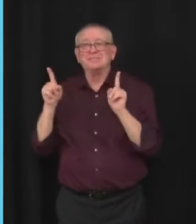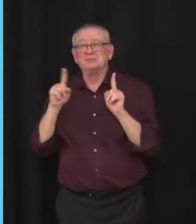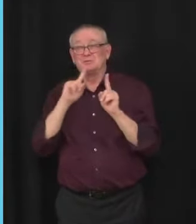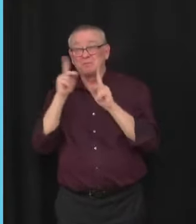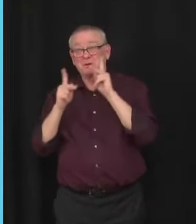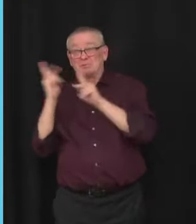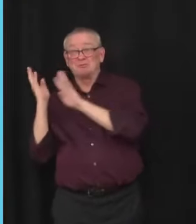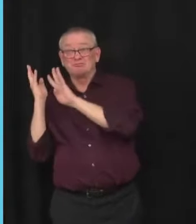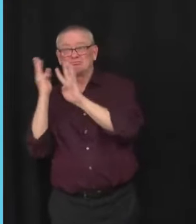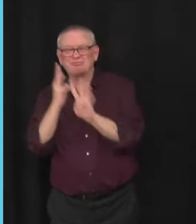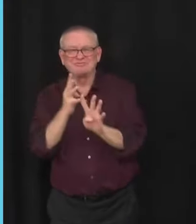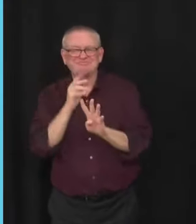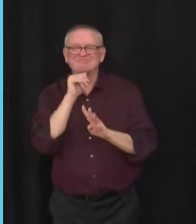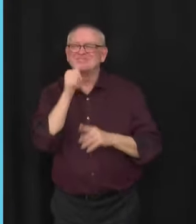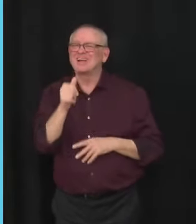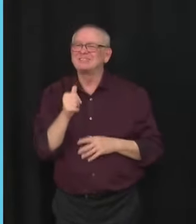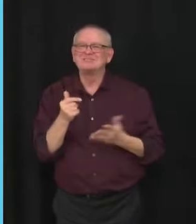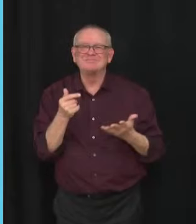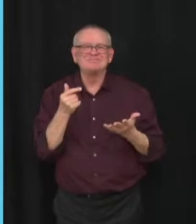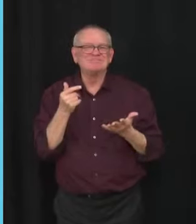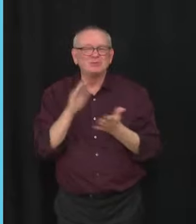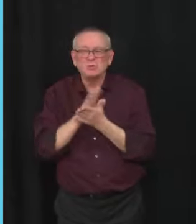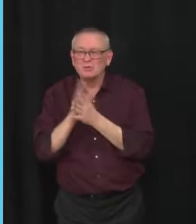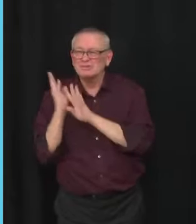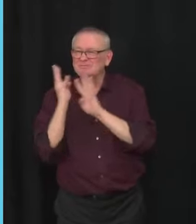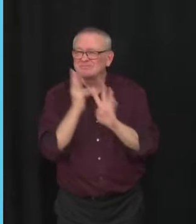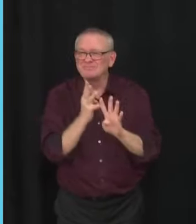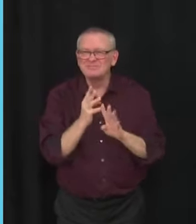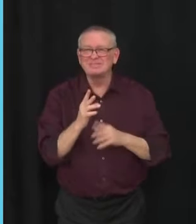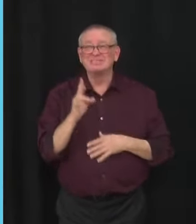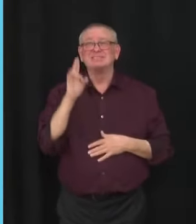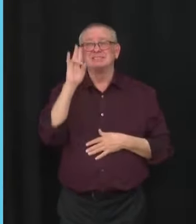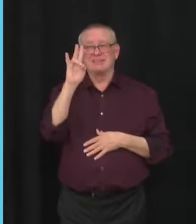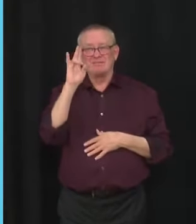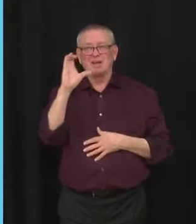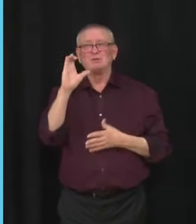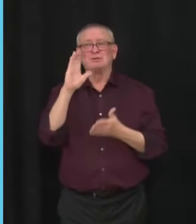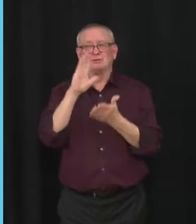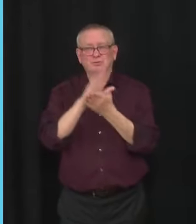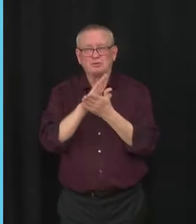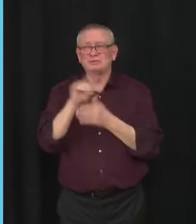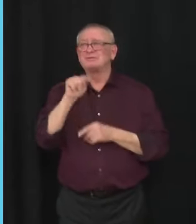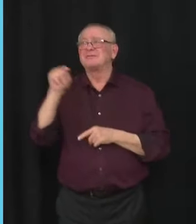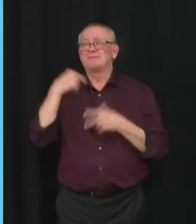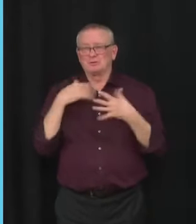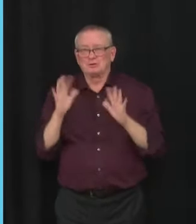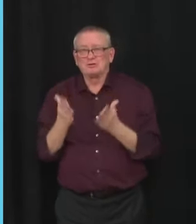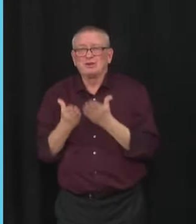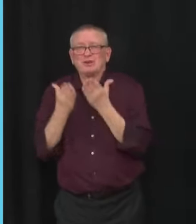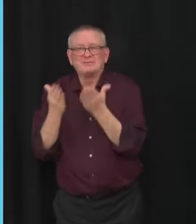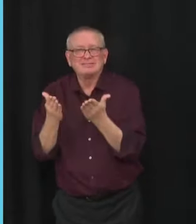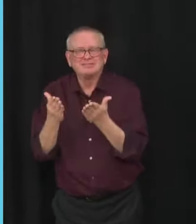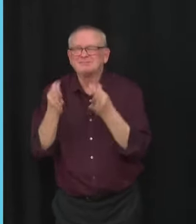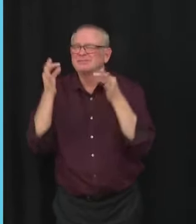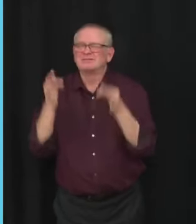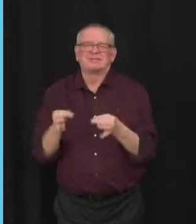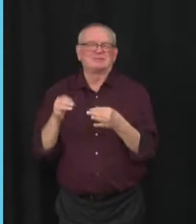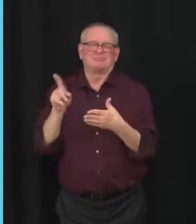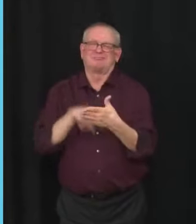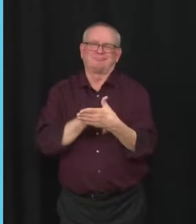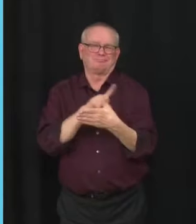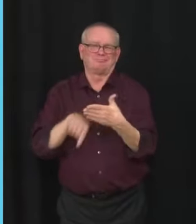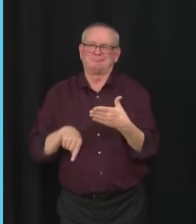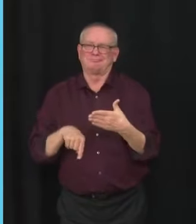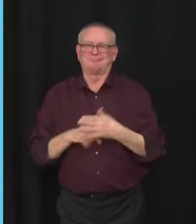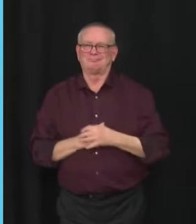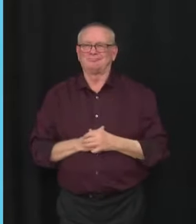700 of the 1,300 schools that were offered actually cancelled, we did run it in 591 schools and about 4,000